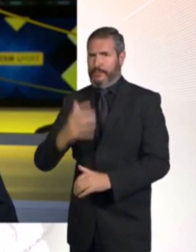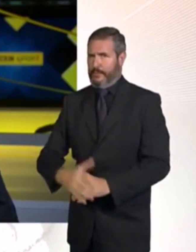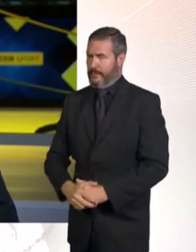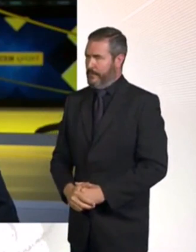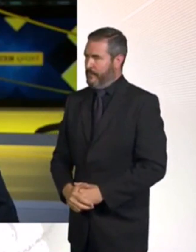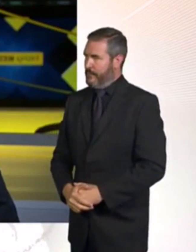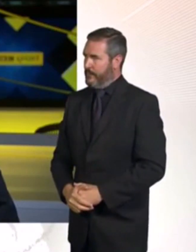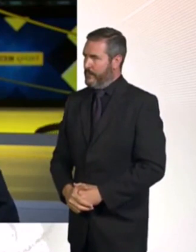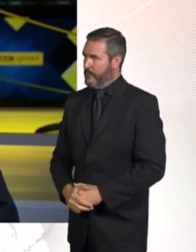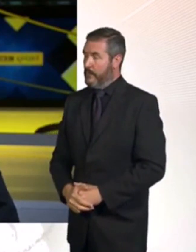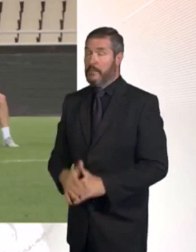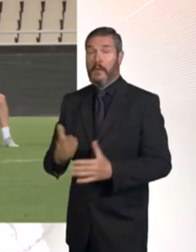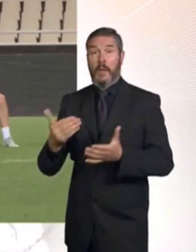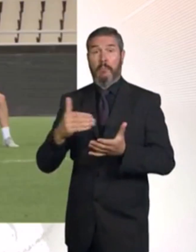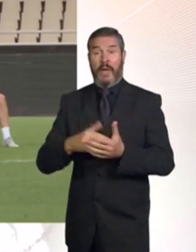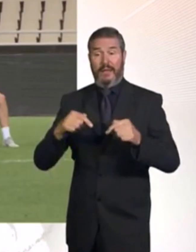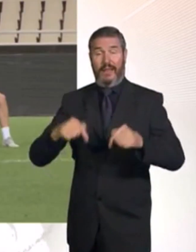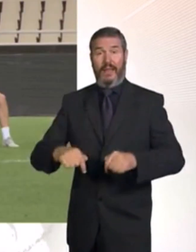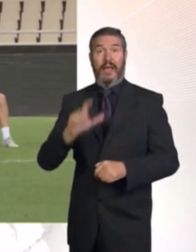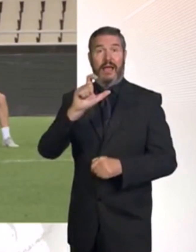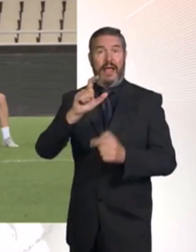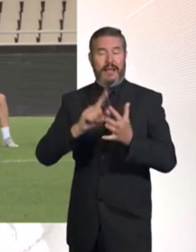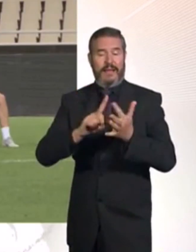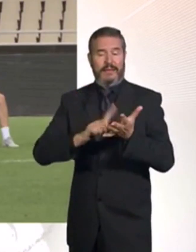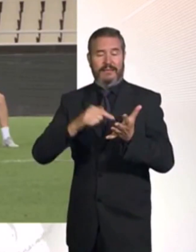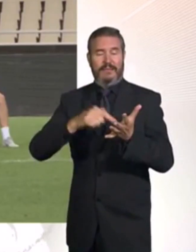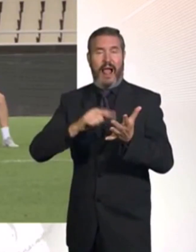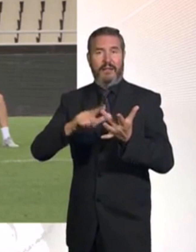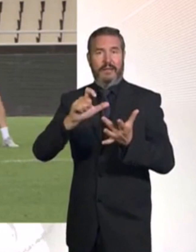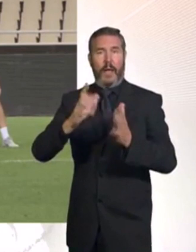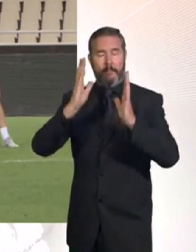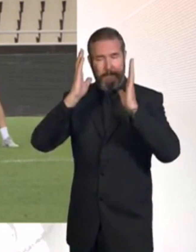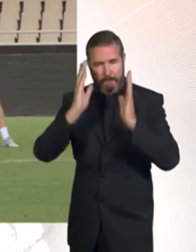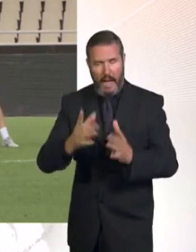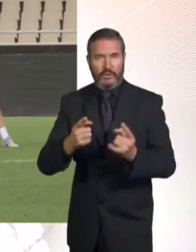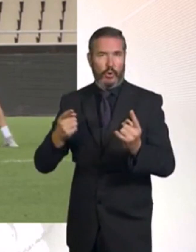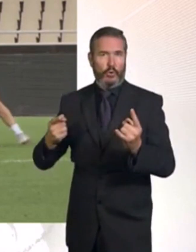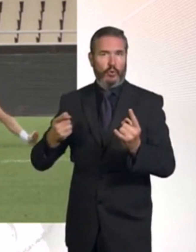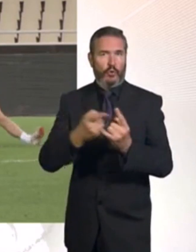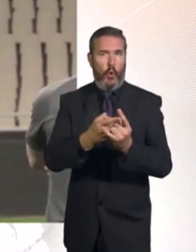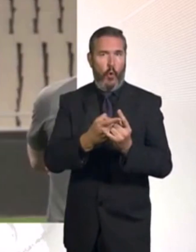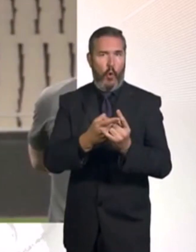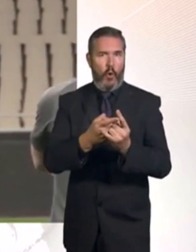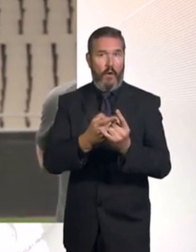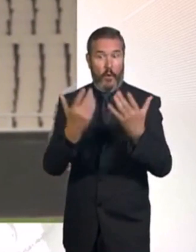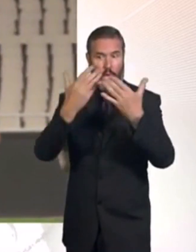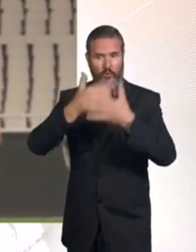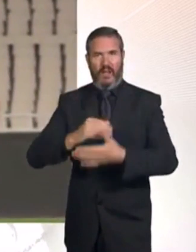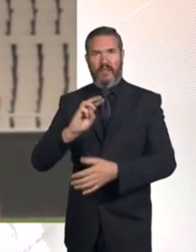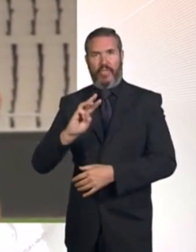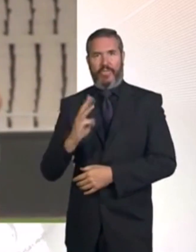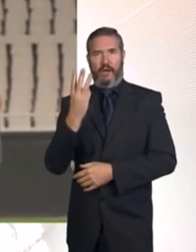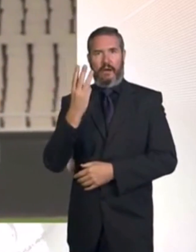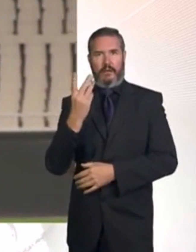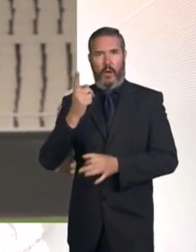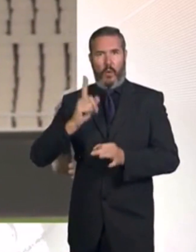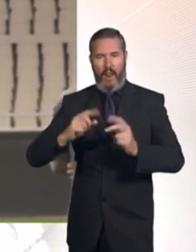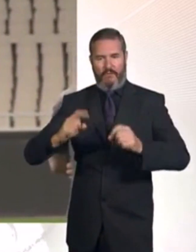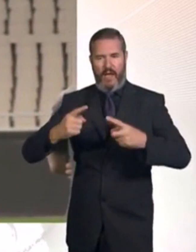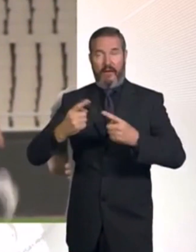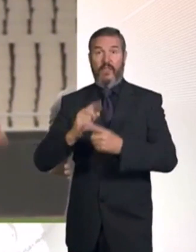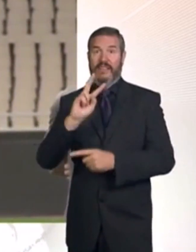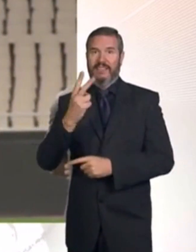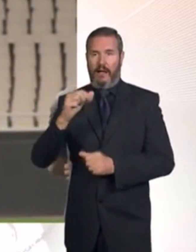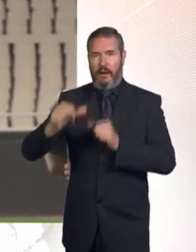Coming up on BBC News, Celtic must score if they're to keep their Champions League hopes alive. In tonight's third qualifying round, second